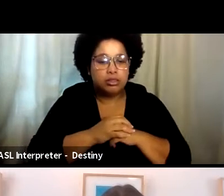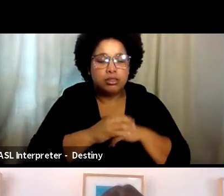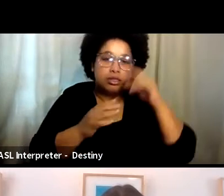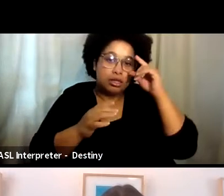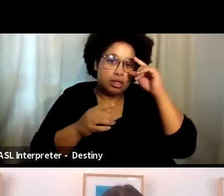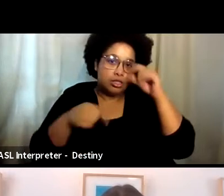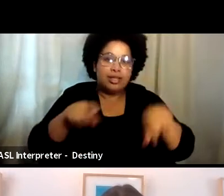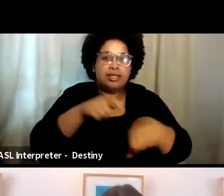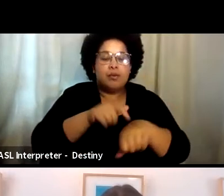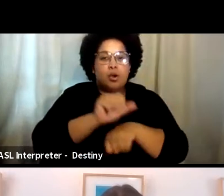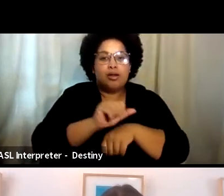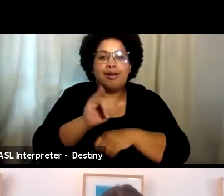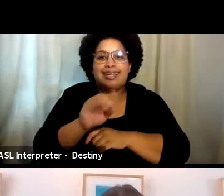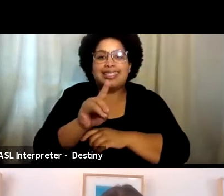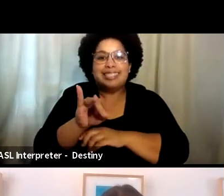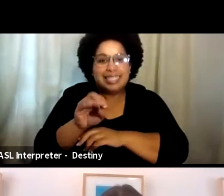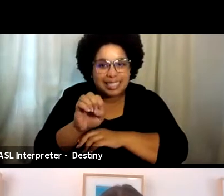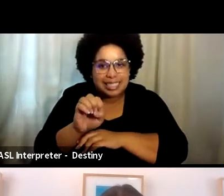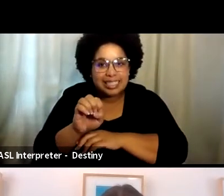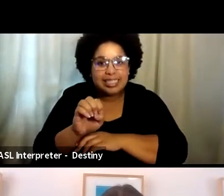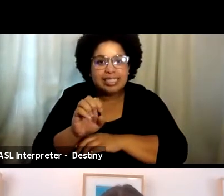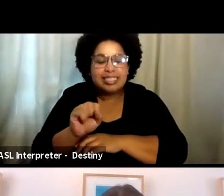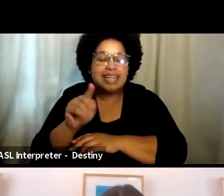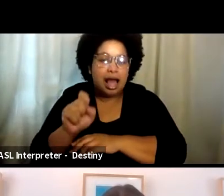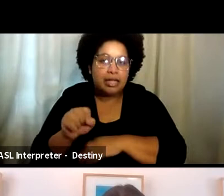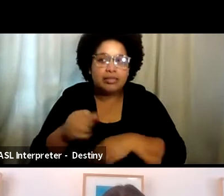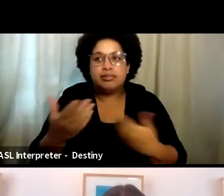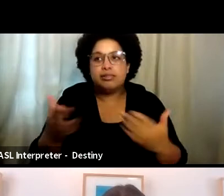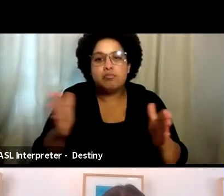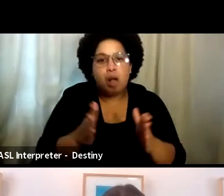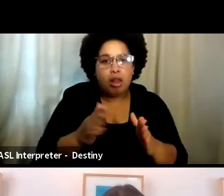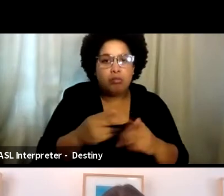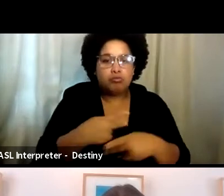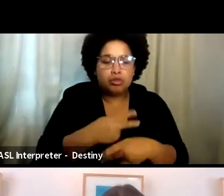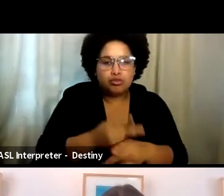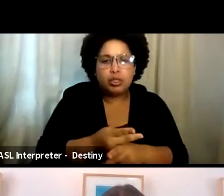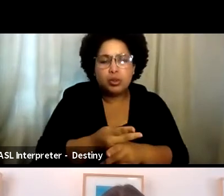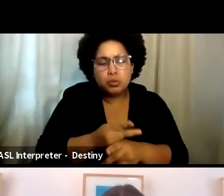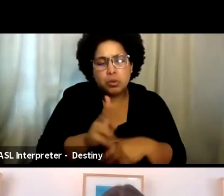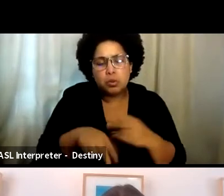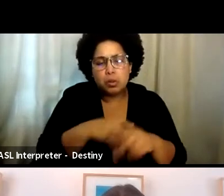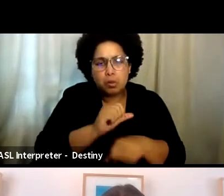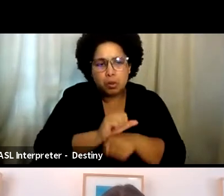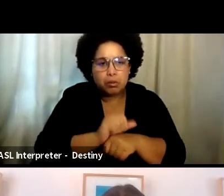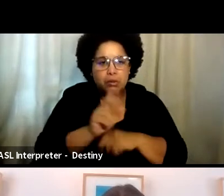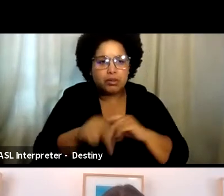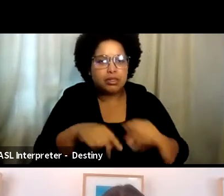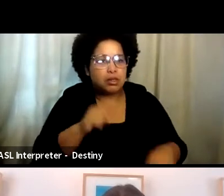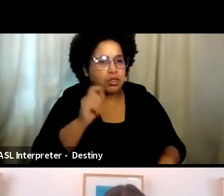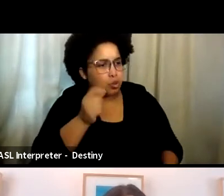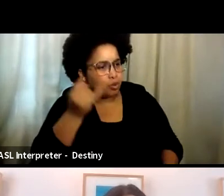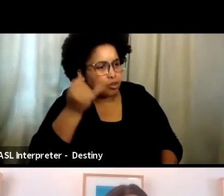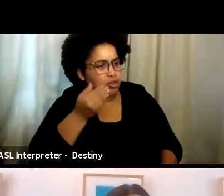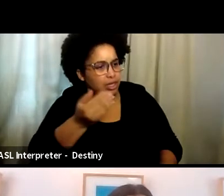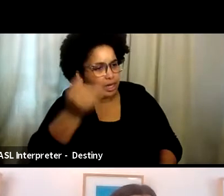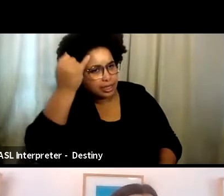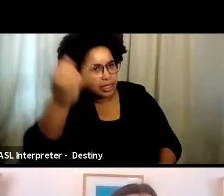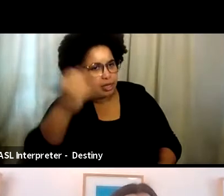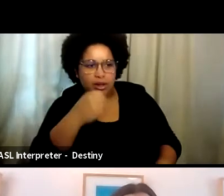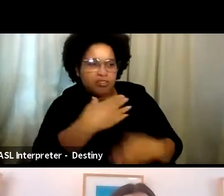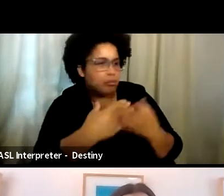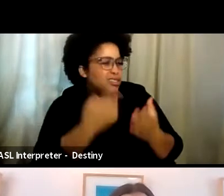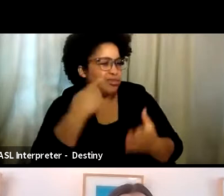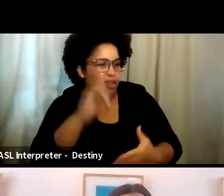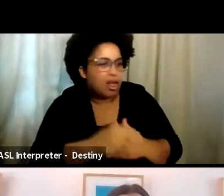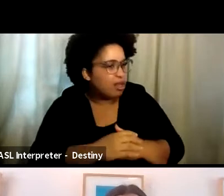indie sets and small projects doing this kind of work, and people would say, oh, that's a really good idea. We don't have the budget